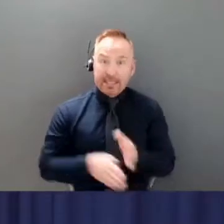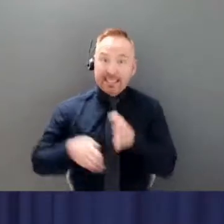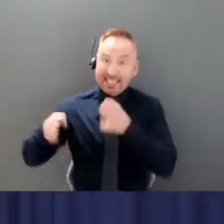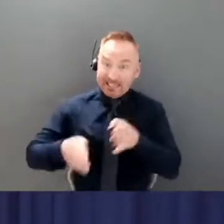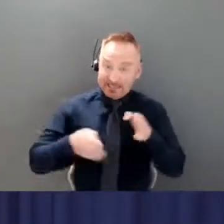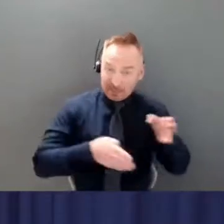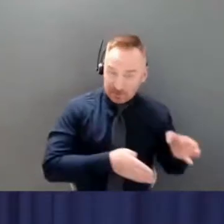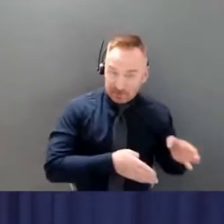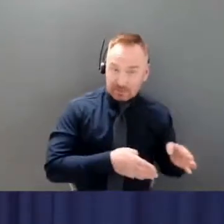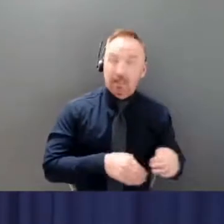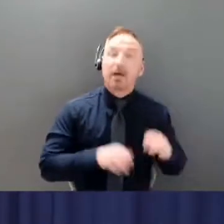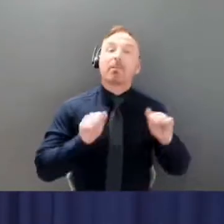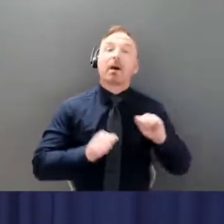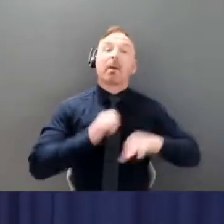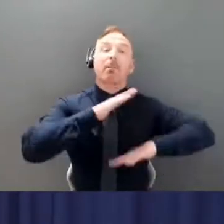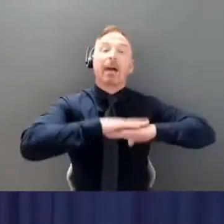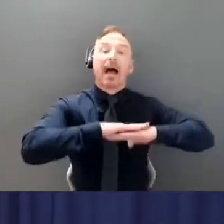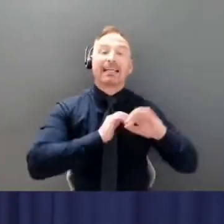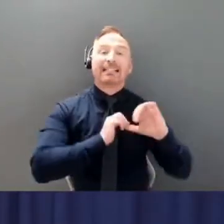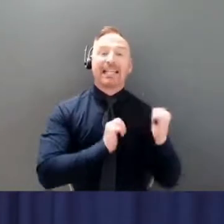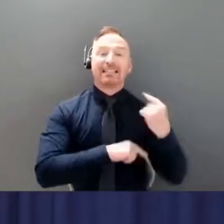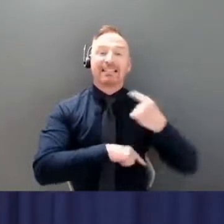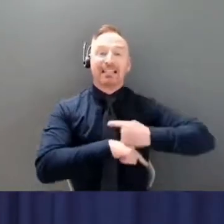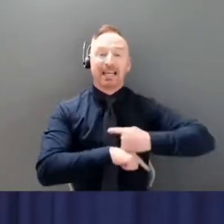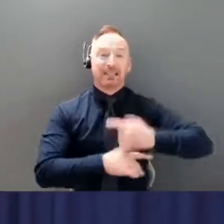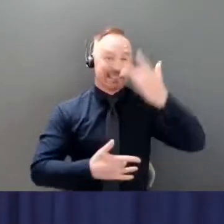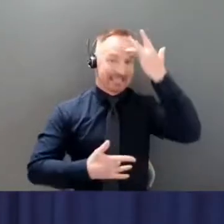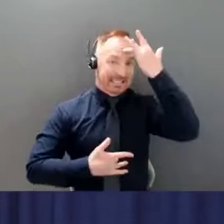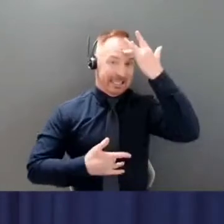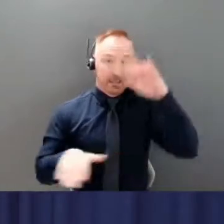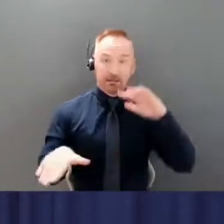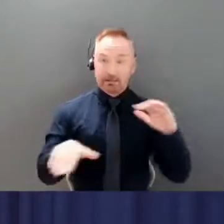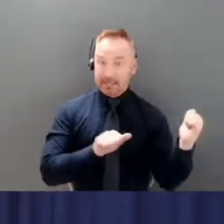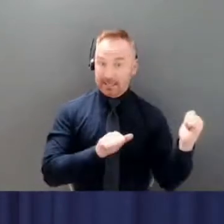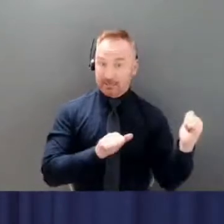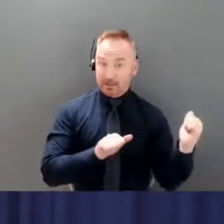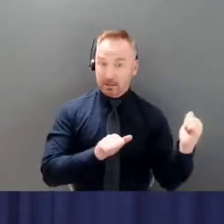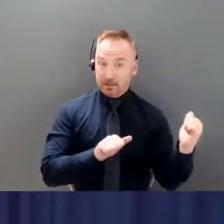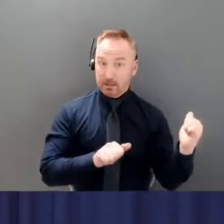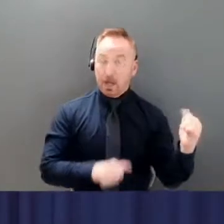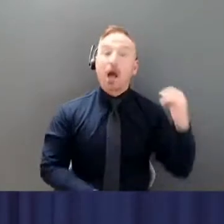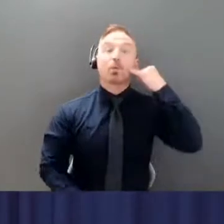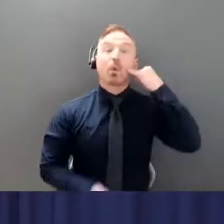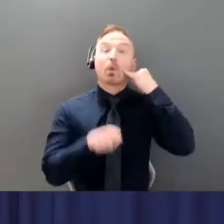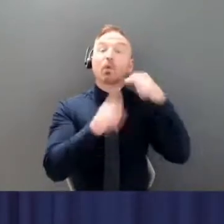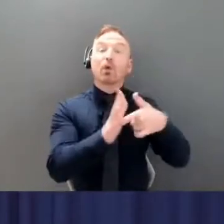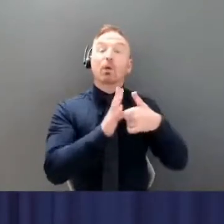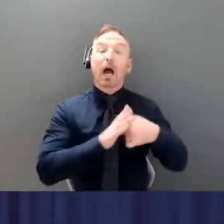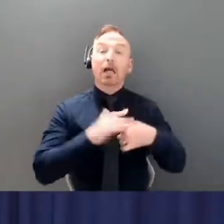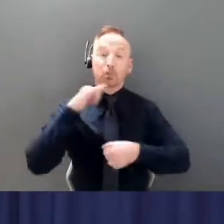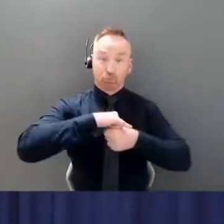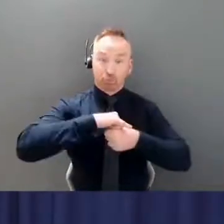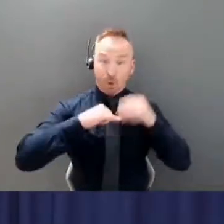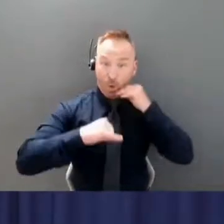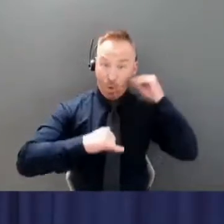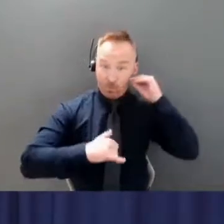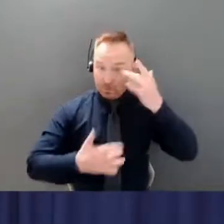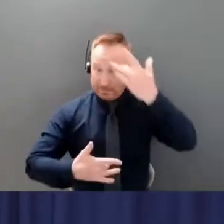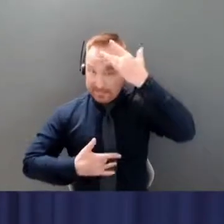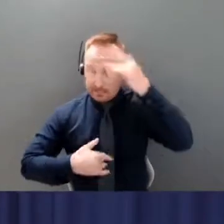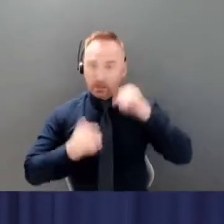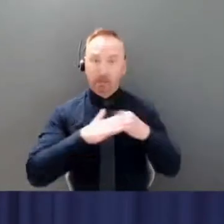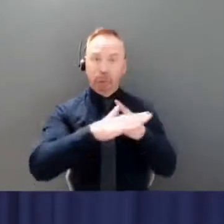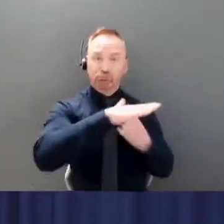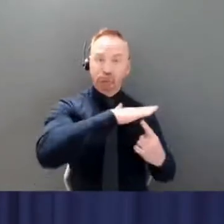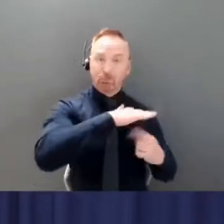days of sick leave. This applies if you have to stay home because you're sick, you're self-isolating, or you're